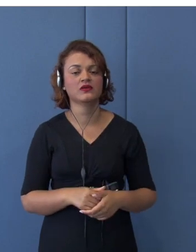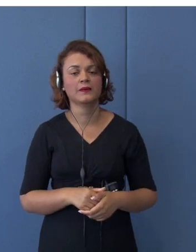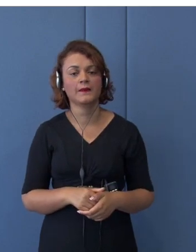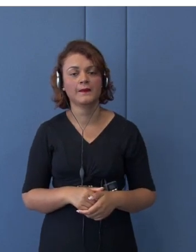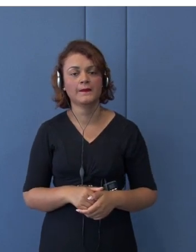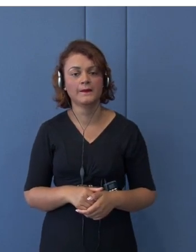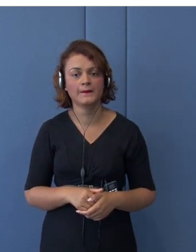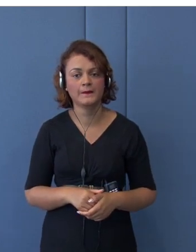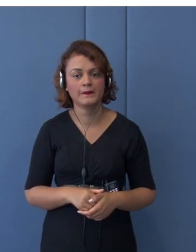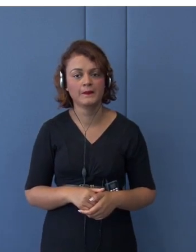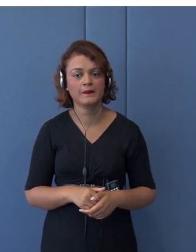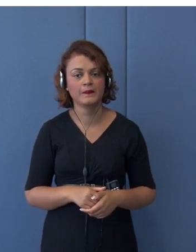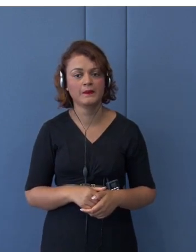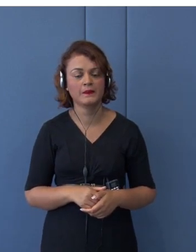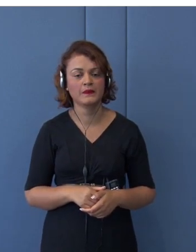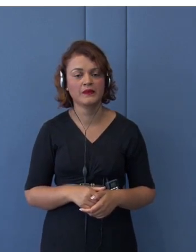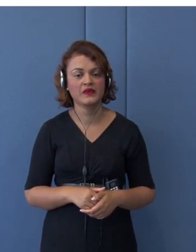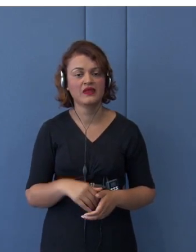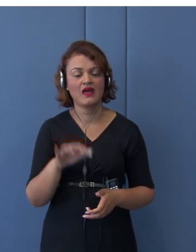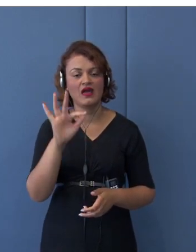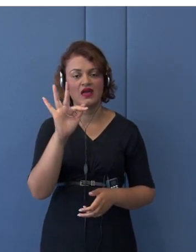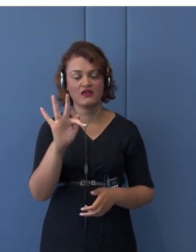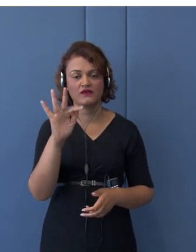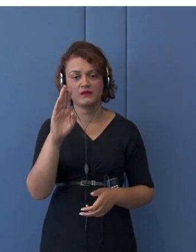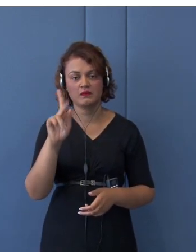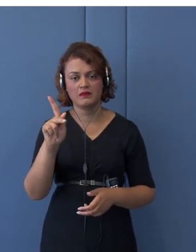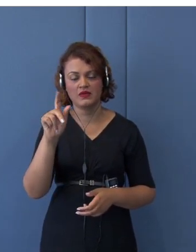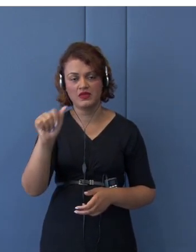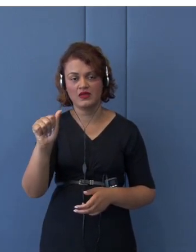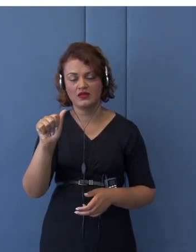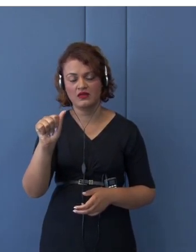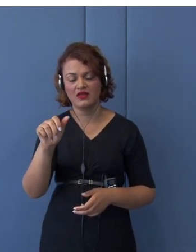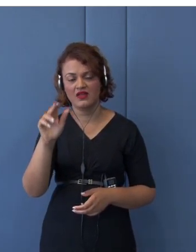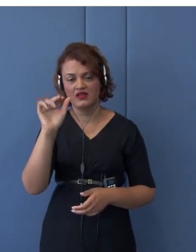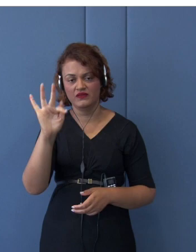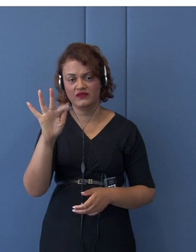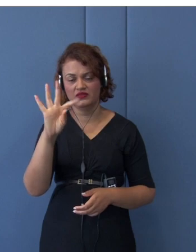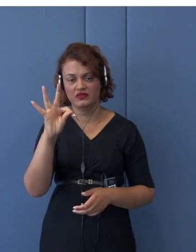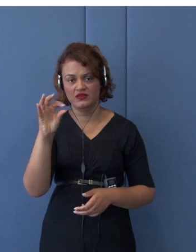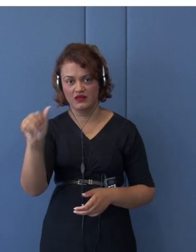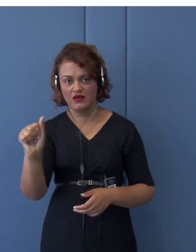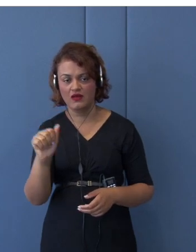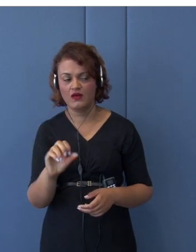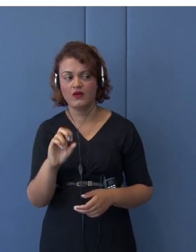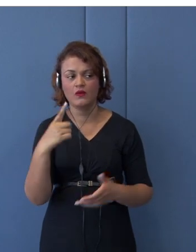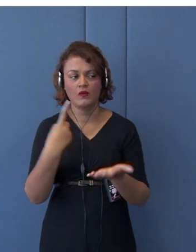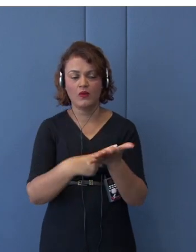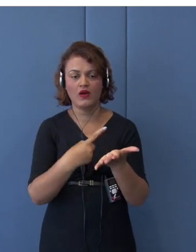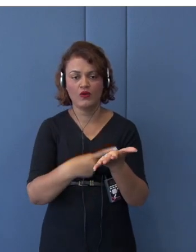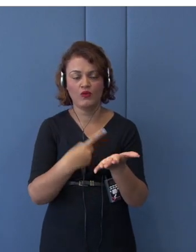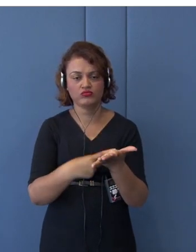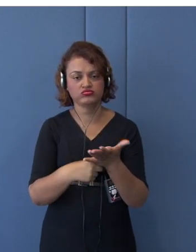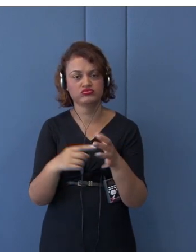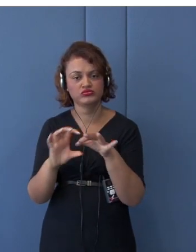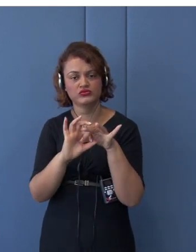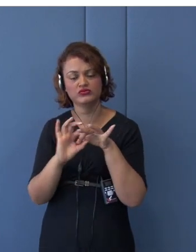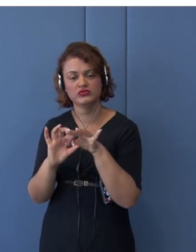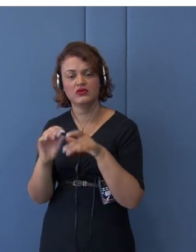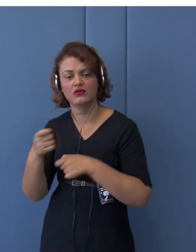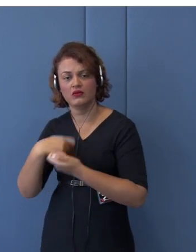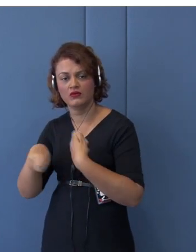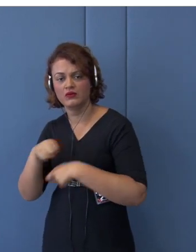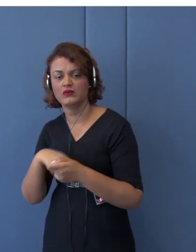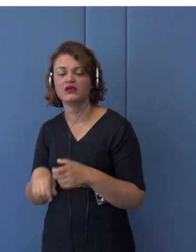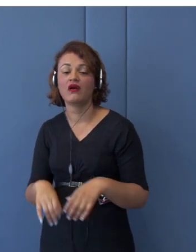FTA, which is called EPA, Economic Partnership Agreement. Of course, the FTA